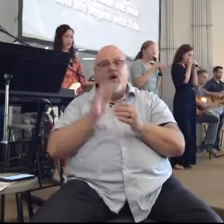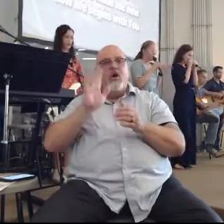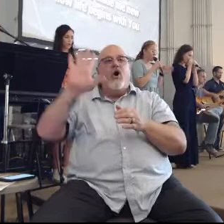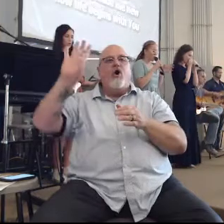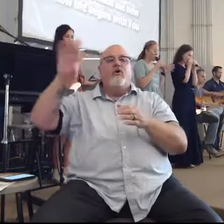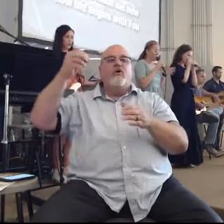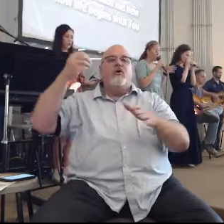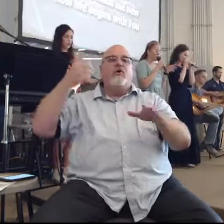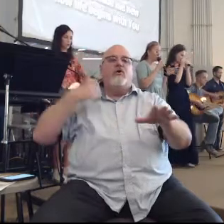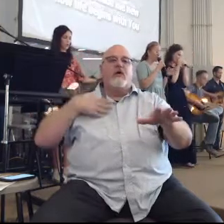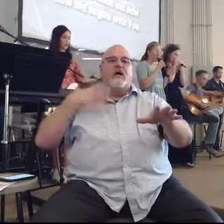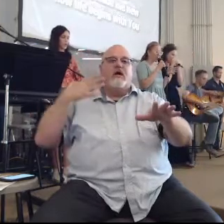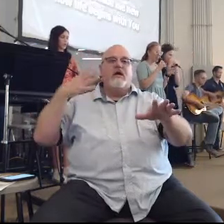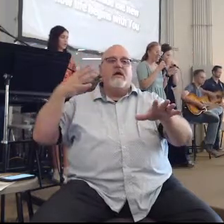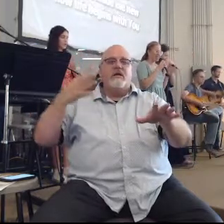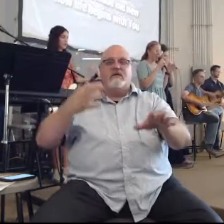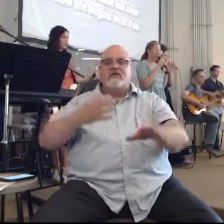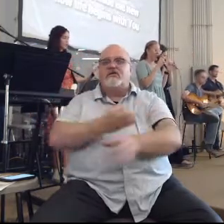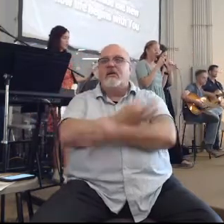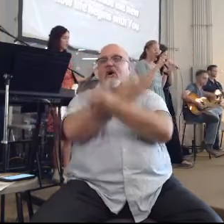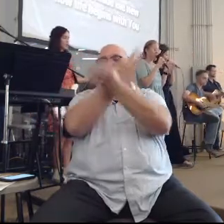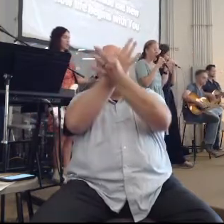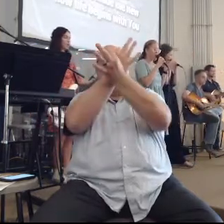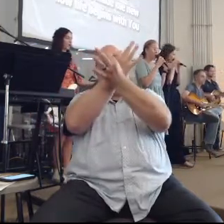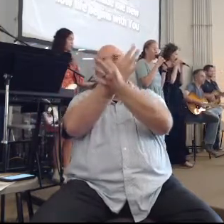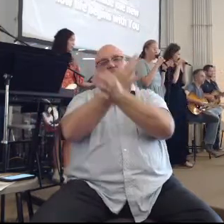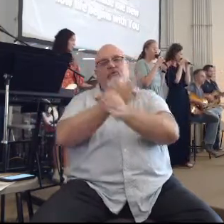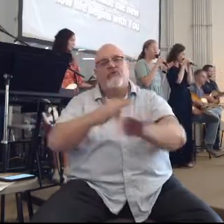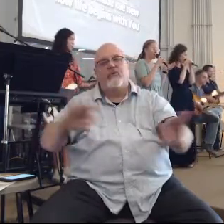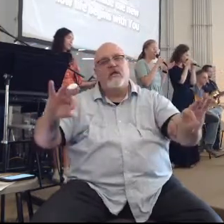When death was